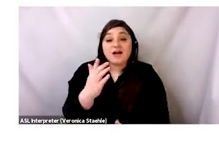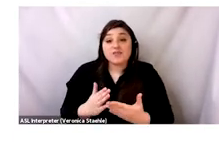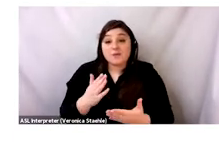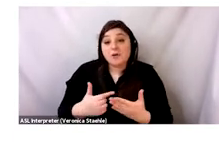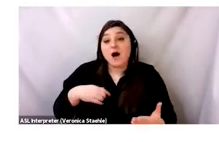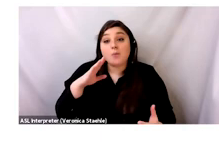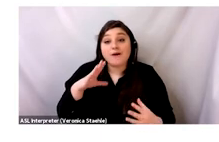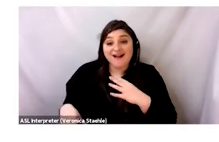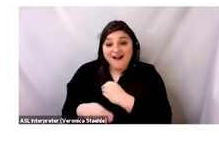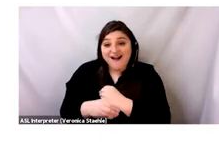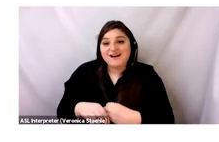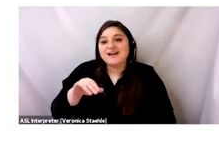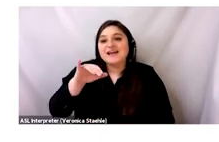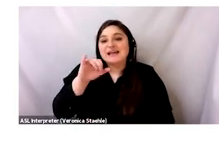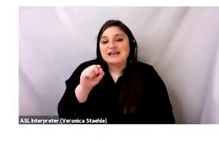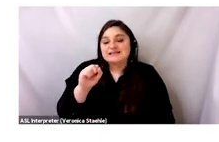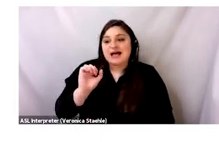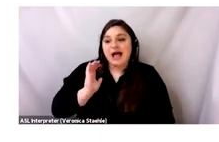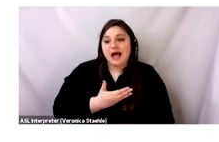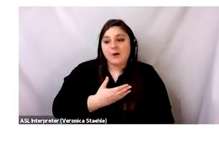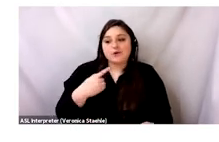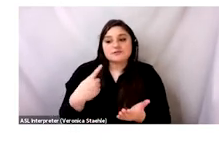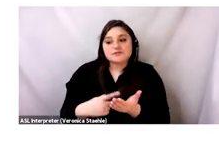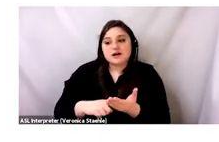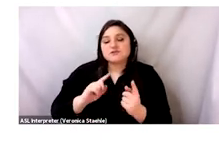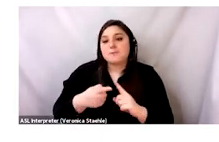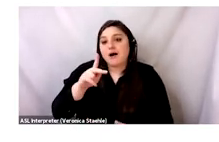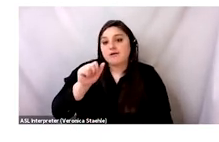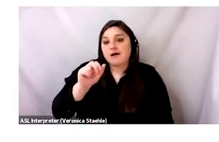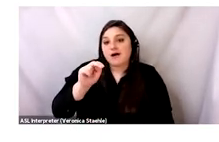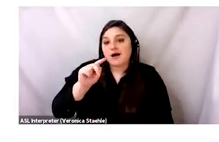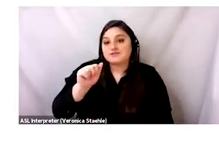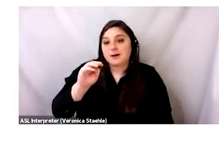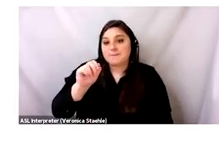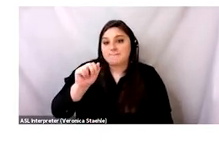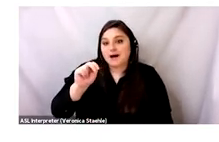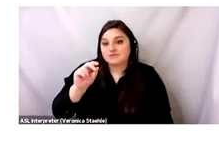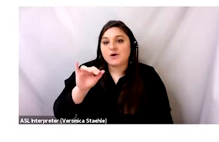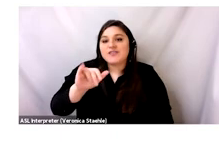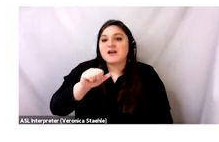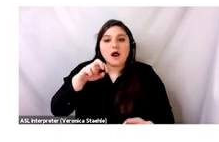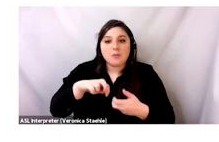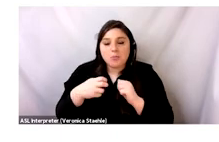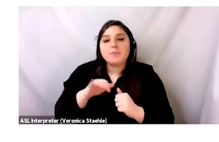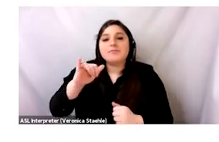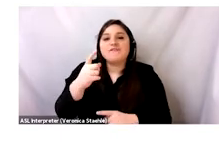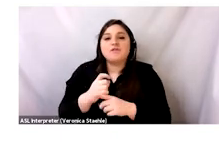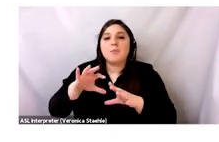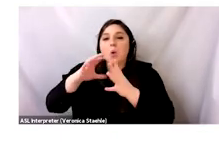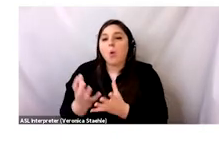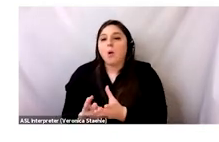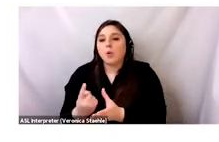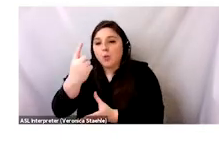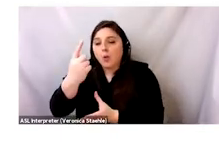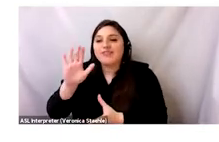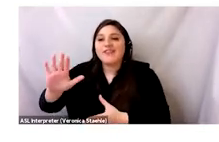I would add is from the lecture, Liz was talking about how, you know, canterment is not a problem and then the issue is coming from the global north